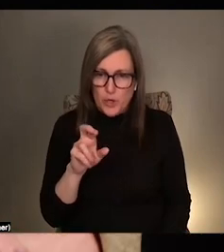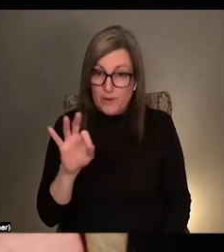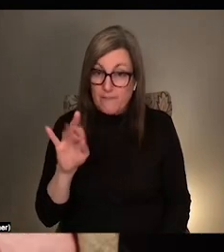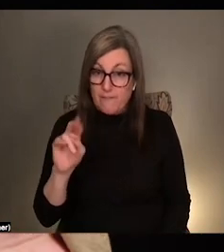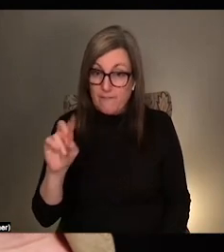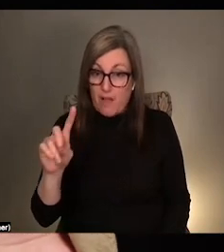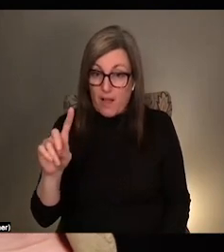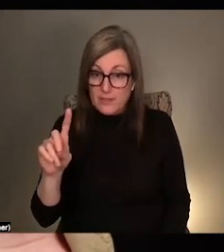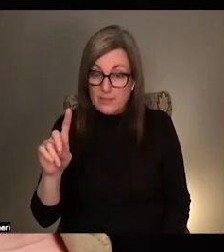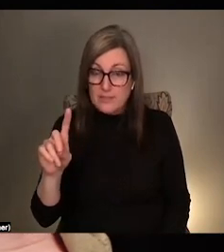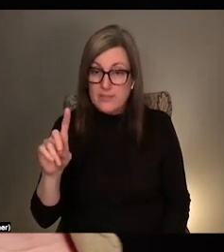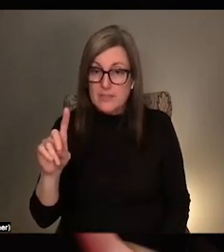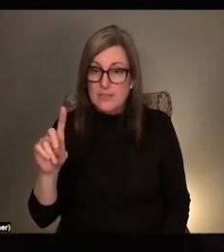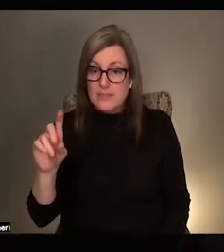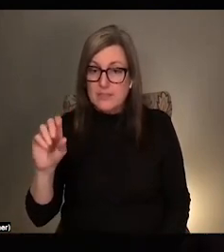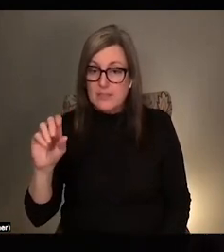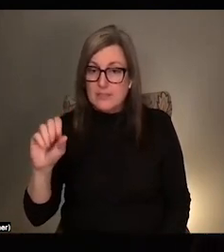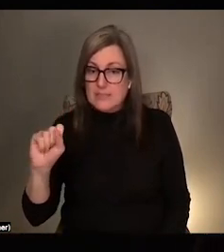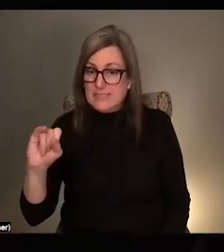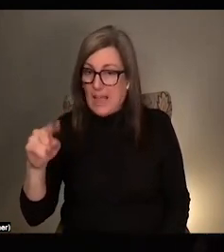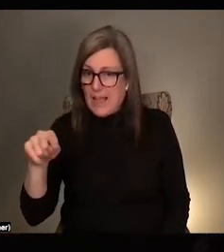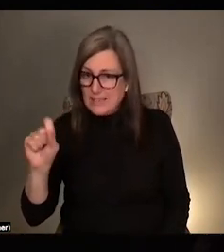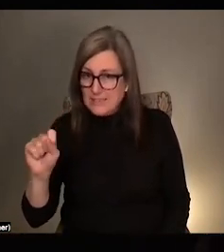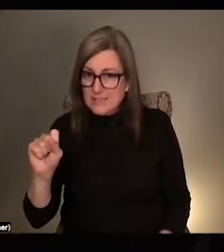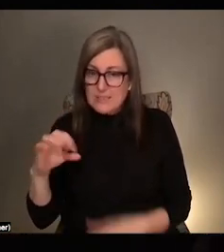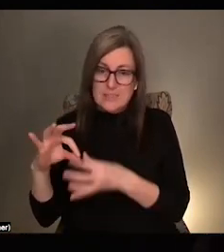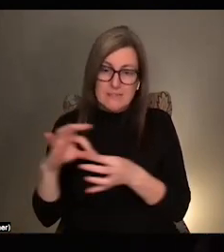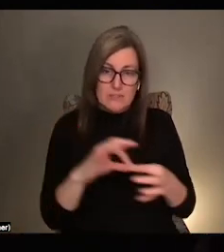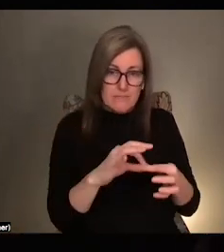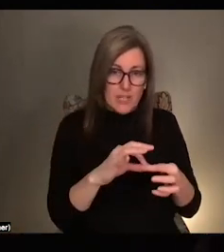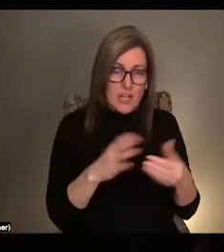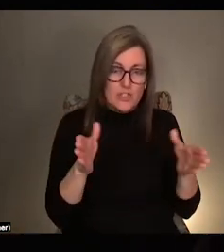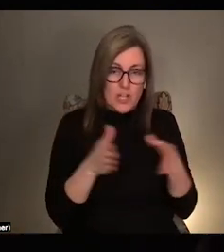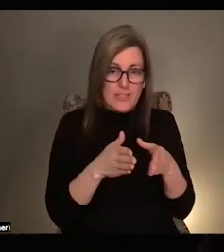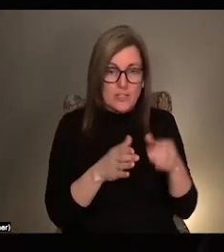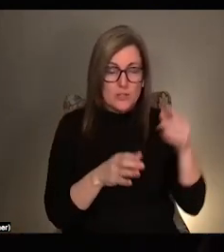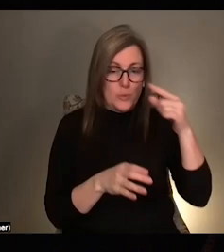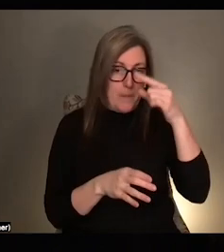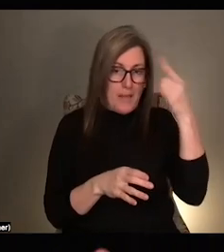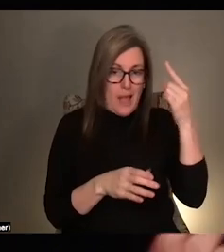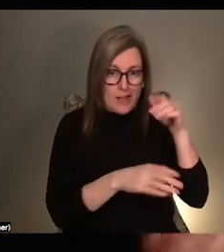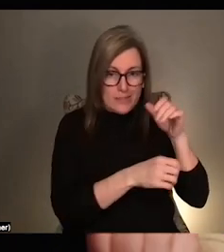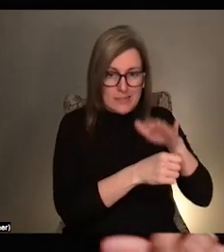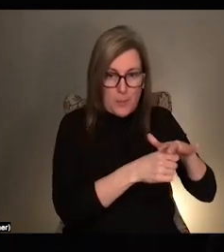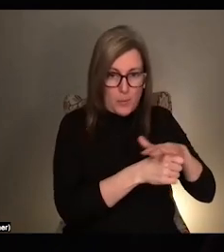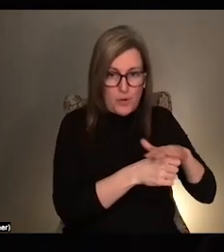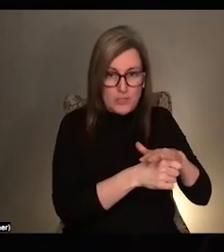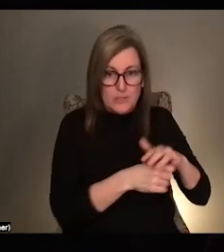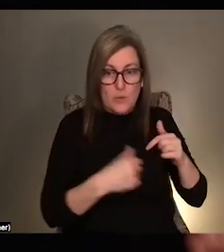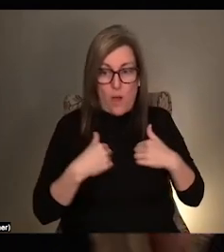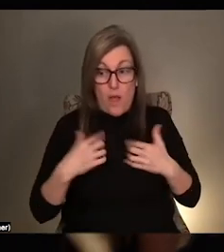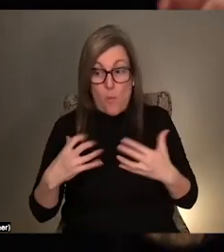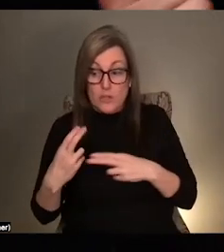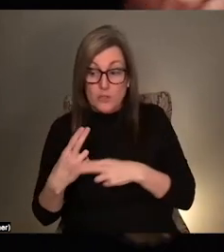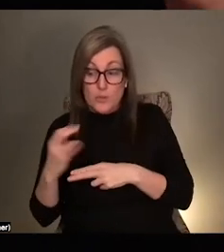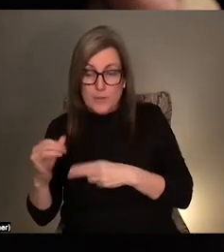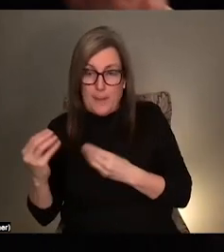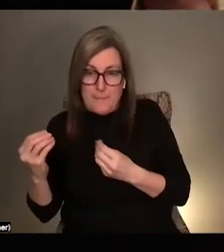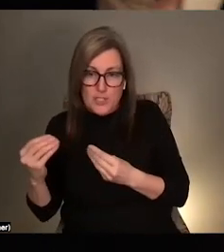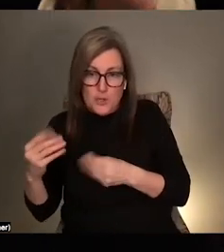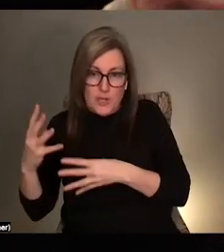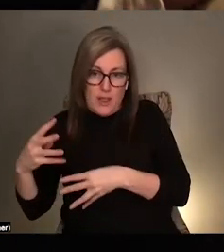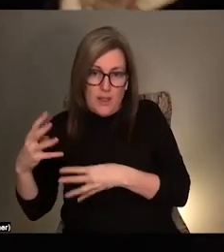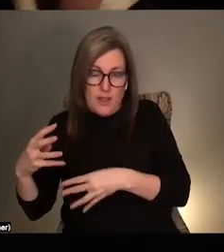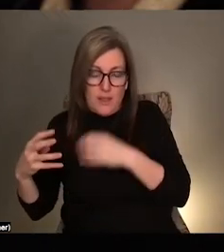black neighborhoods basically. And I, I kind of wanted to make a work just like using that material and thinking about it's